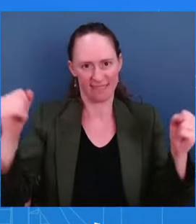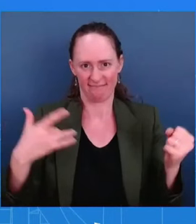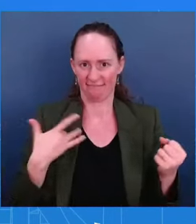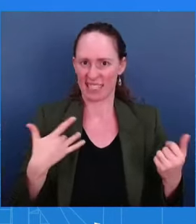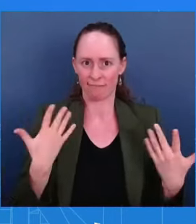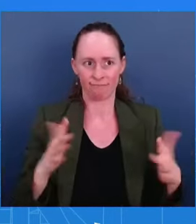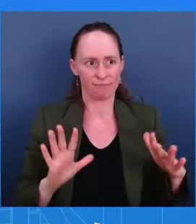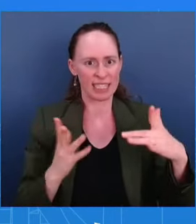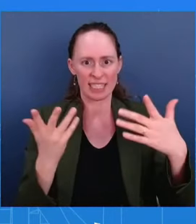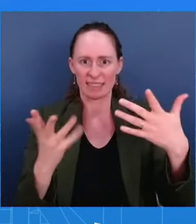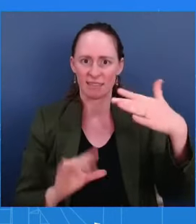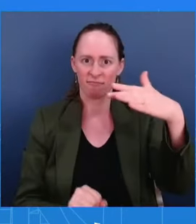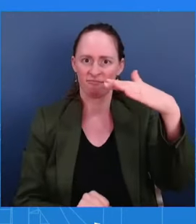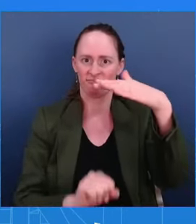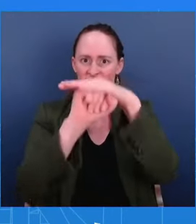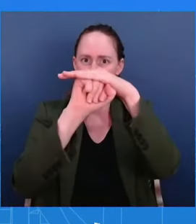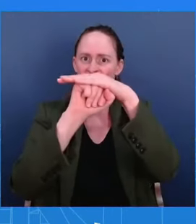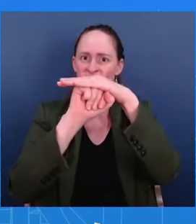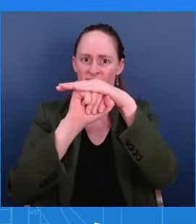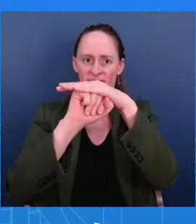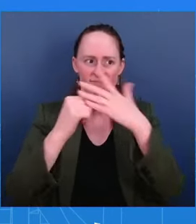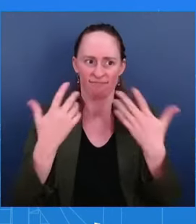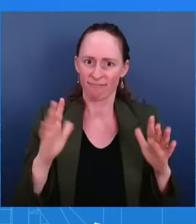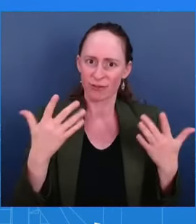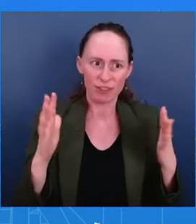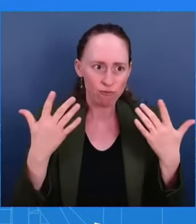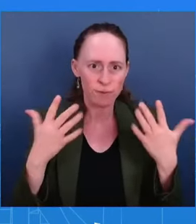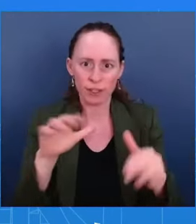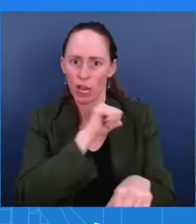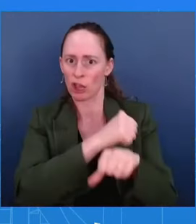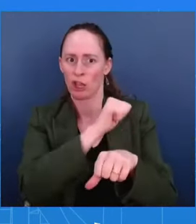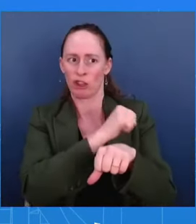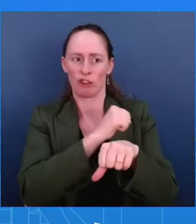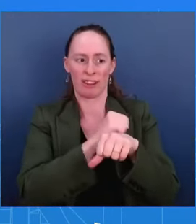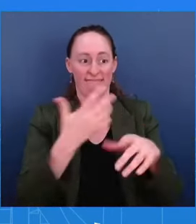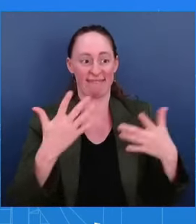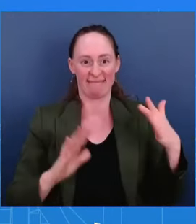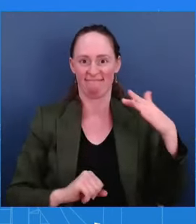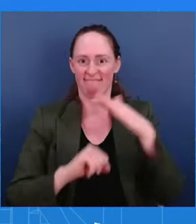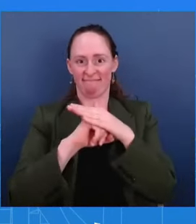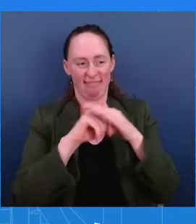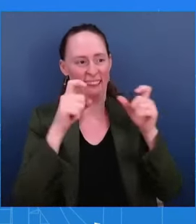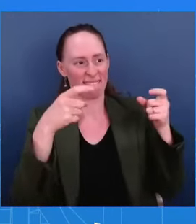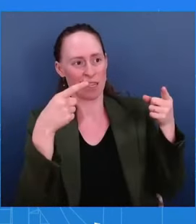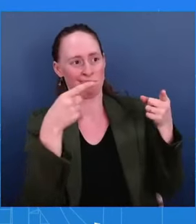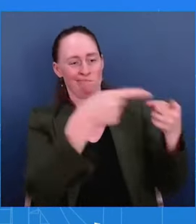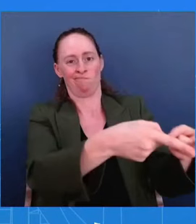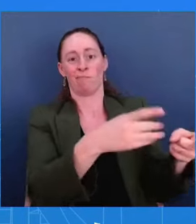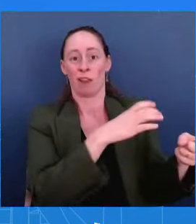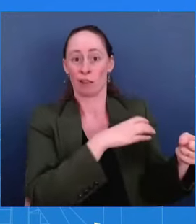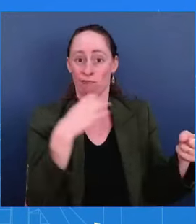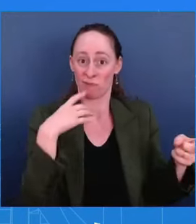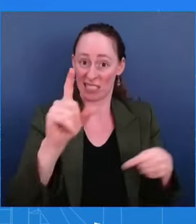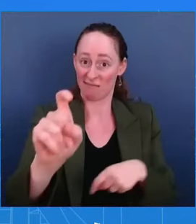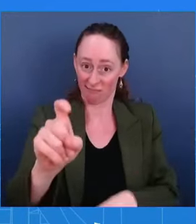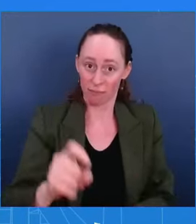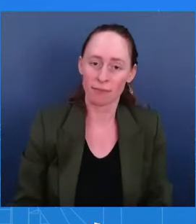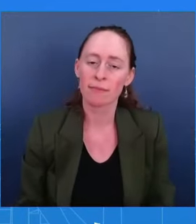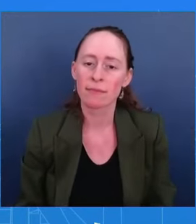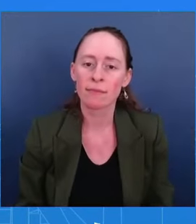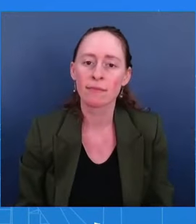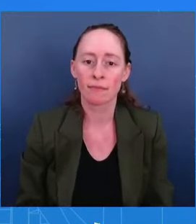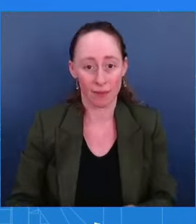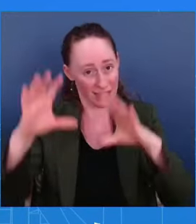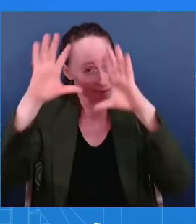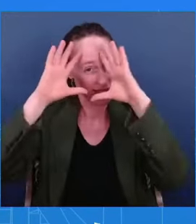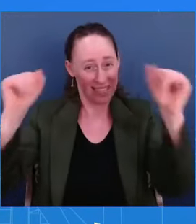has taken more than two dozen executive actions. Two dozen executive actions on trying to do everything that